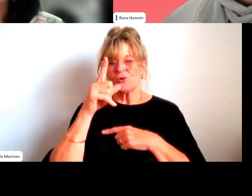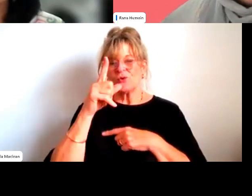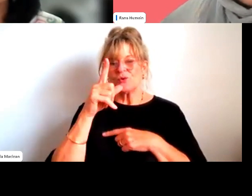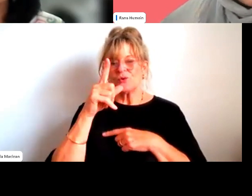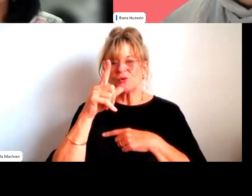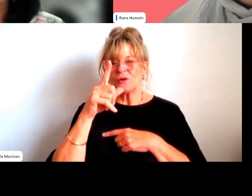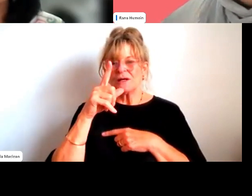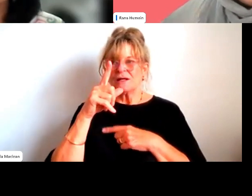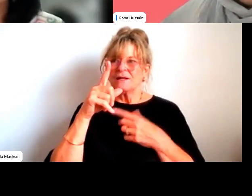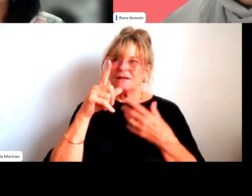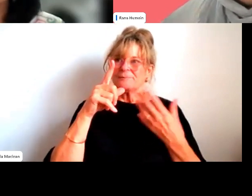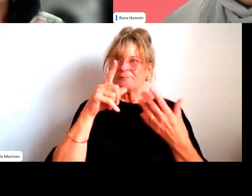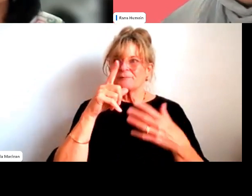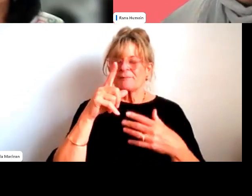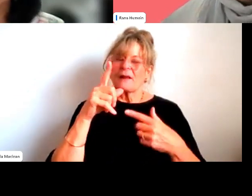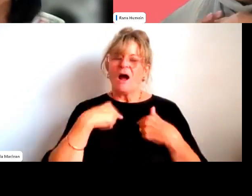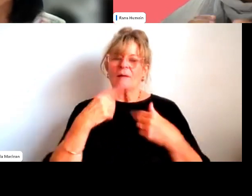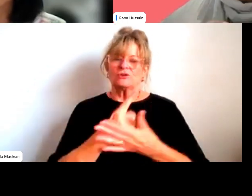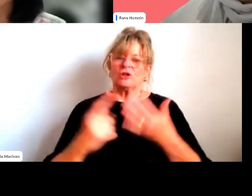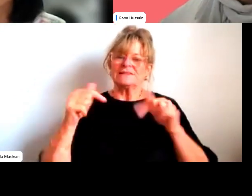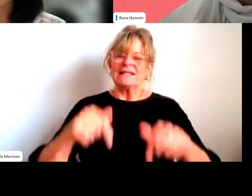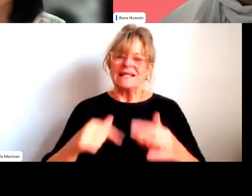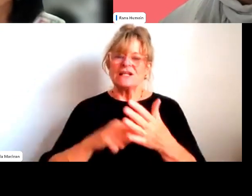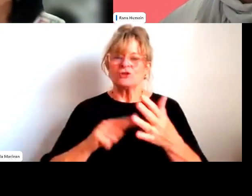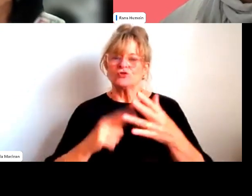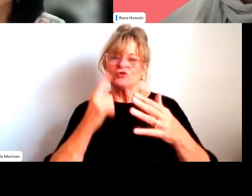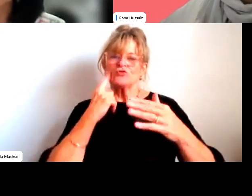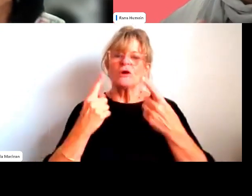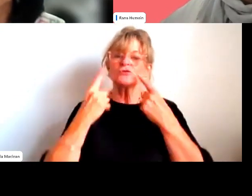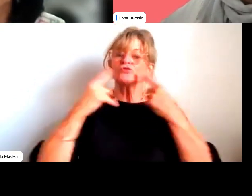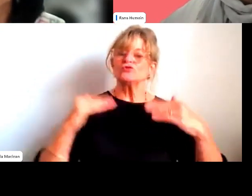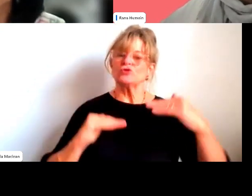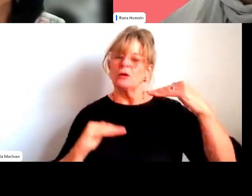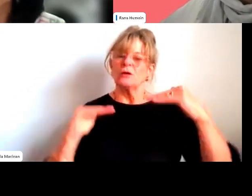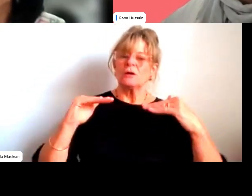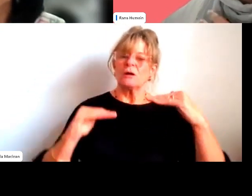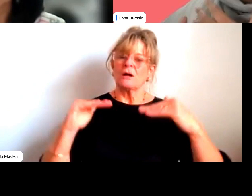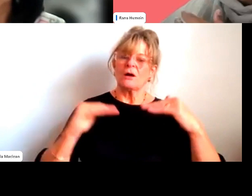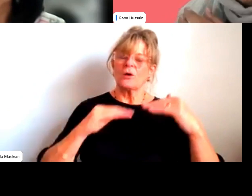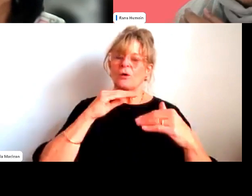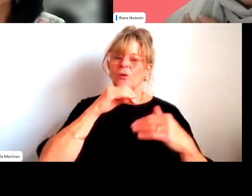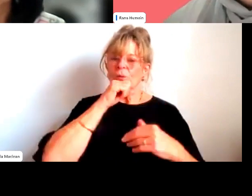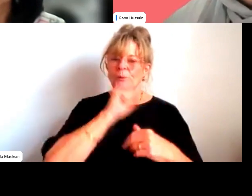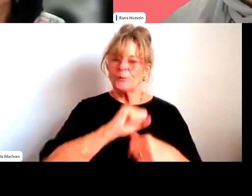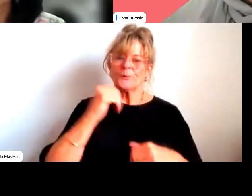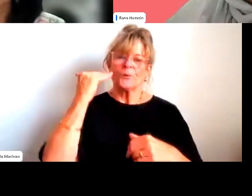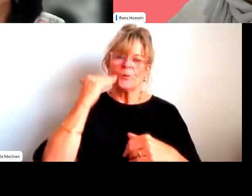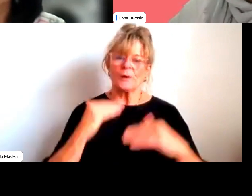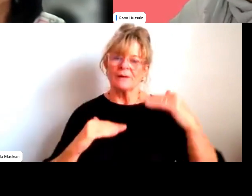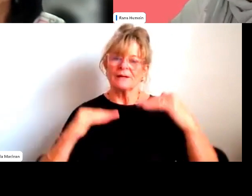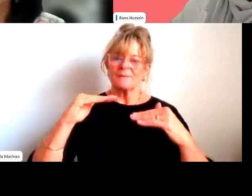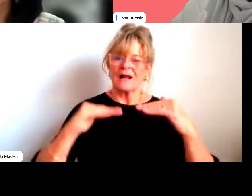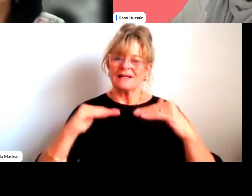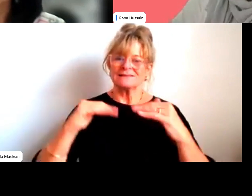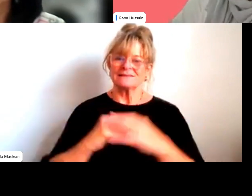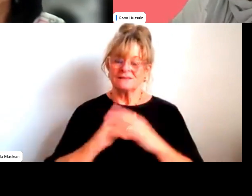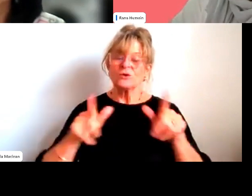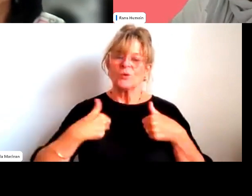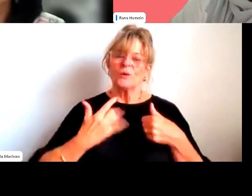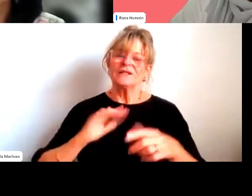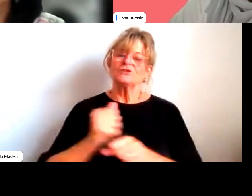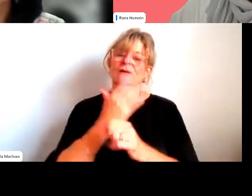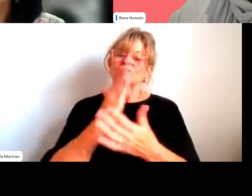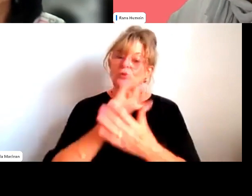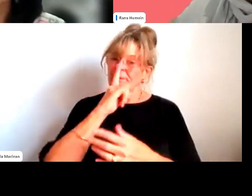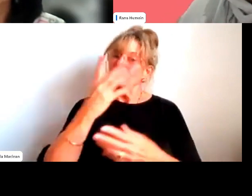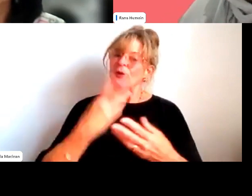space. Um, and we eat on us, all of us to create those spaces where people can be fully themselves and make sure that it's safe